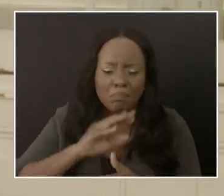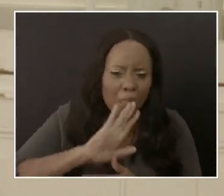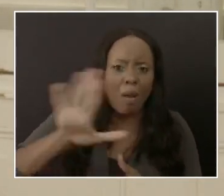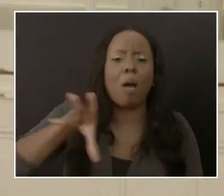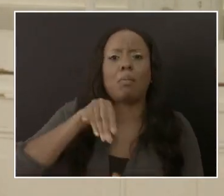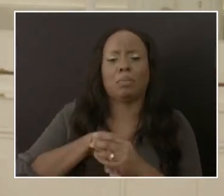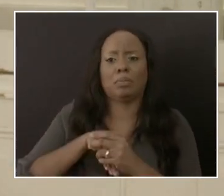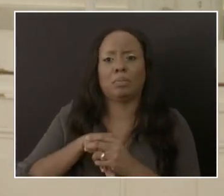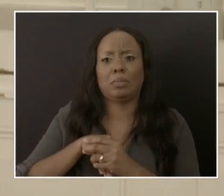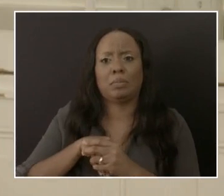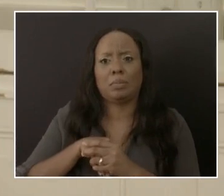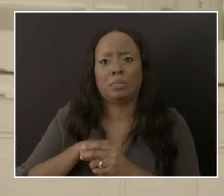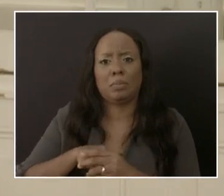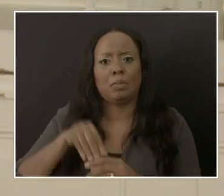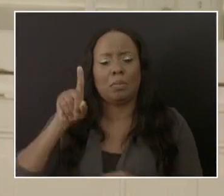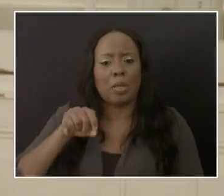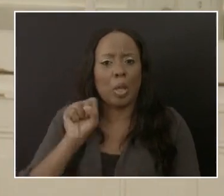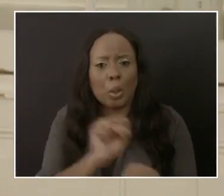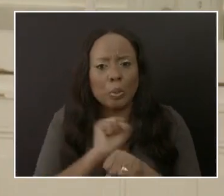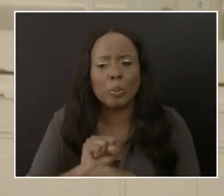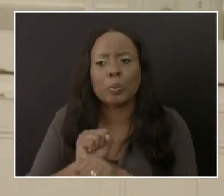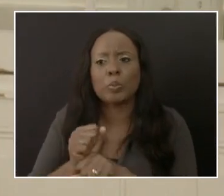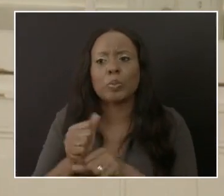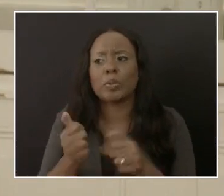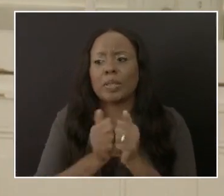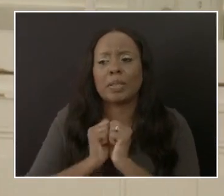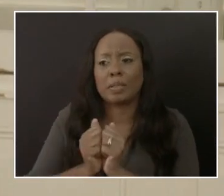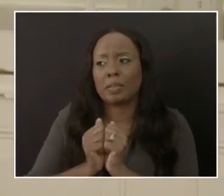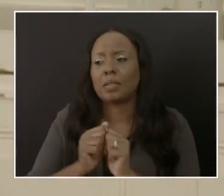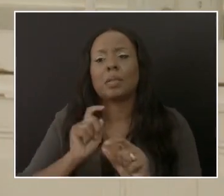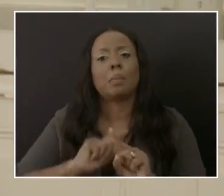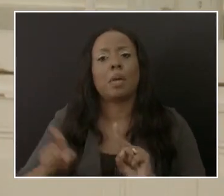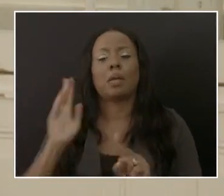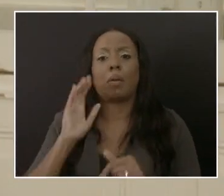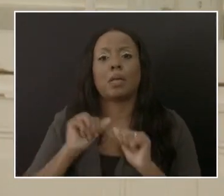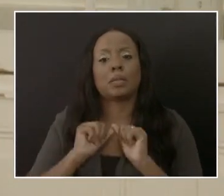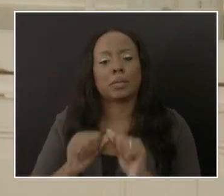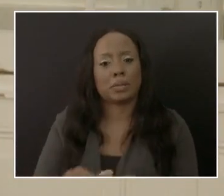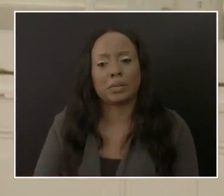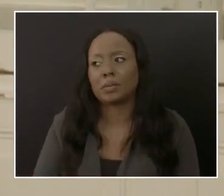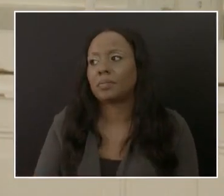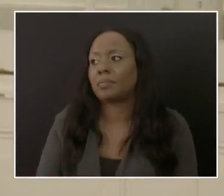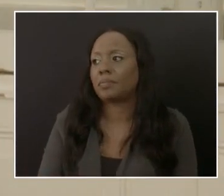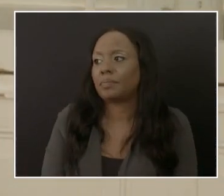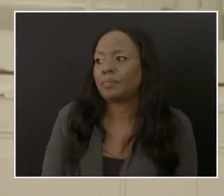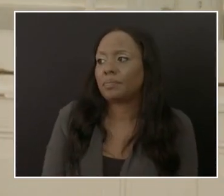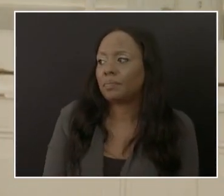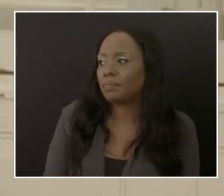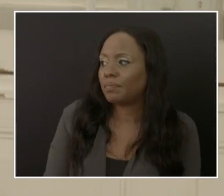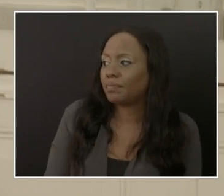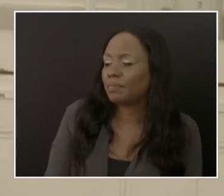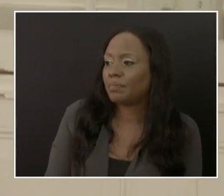to managing this pandemic. But we will continue. David has some